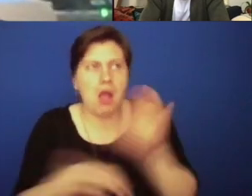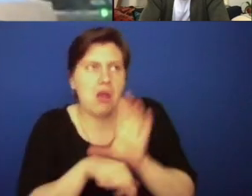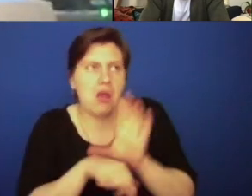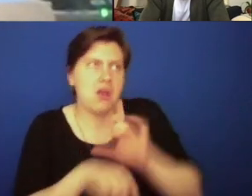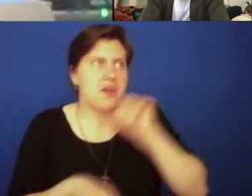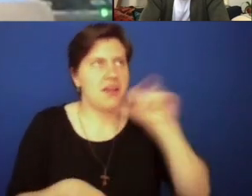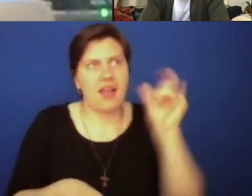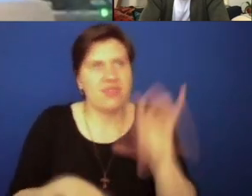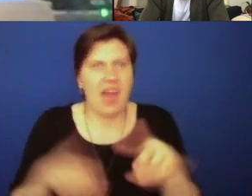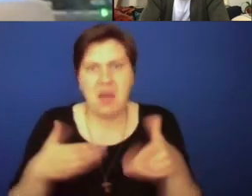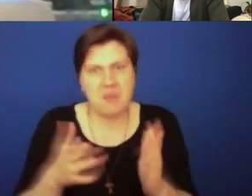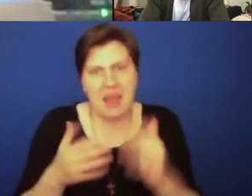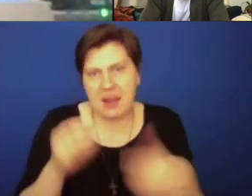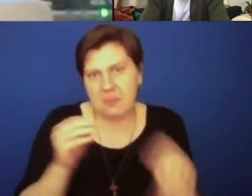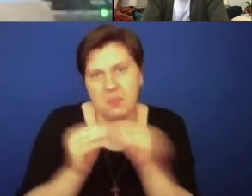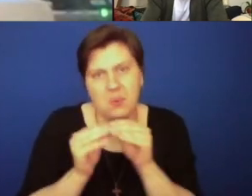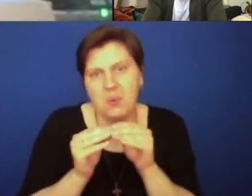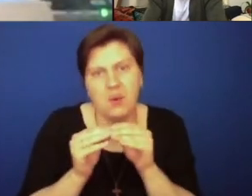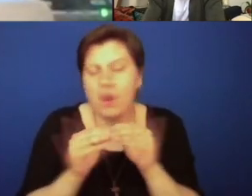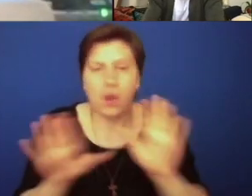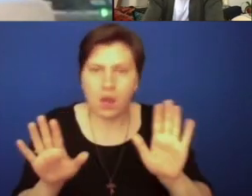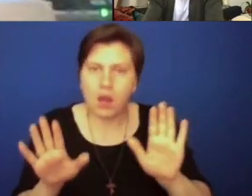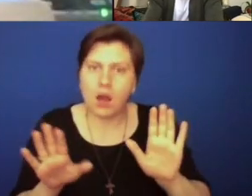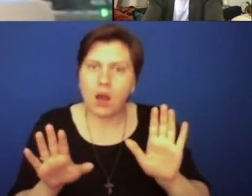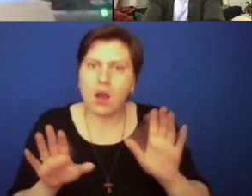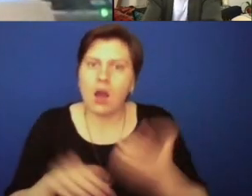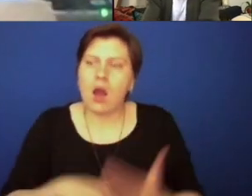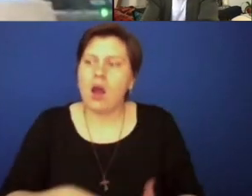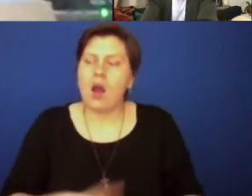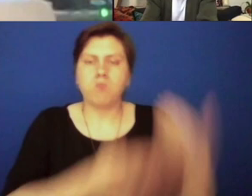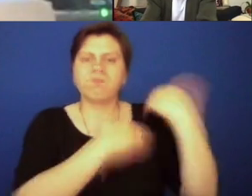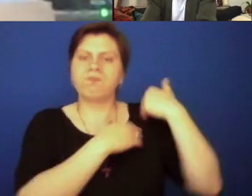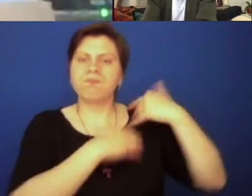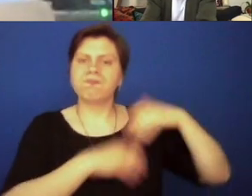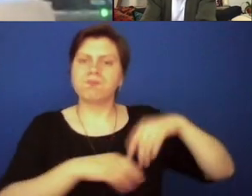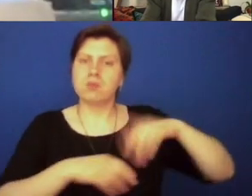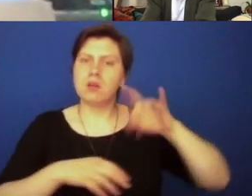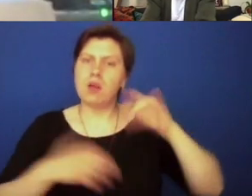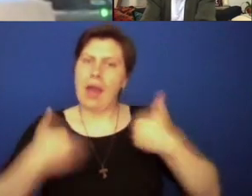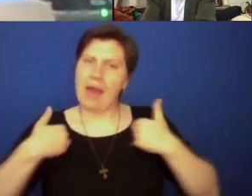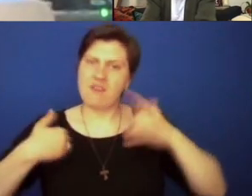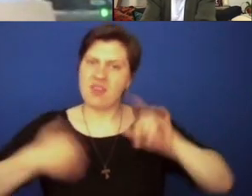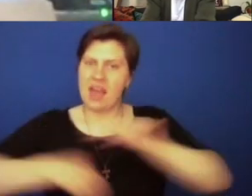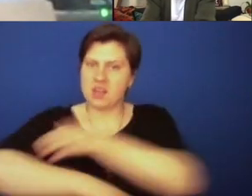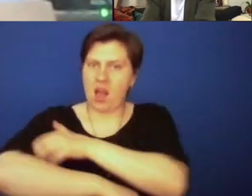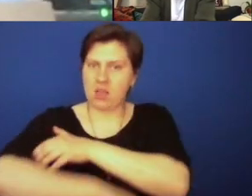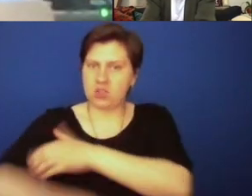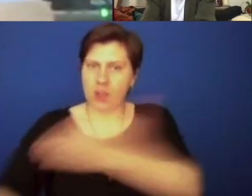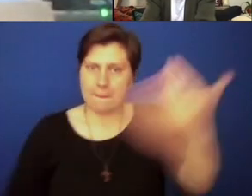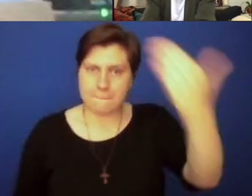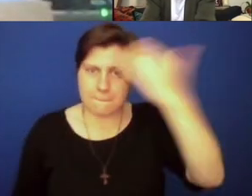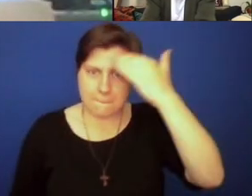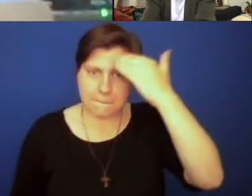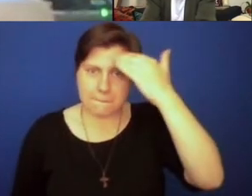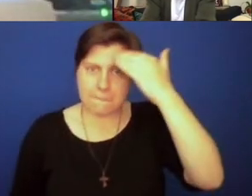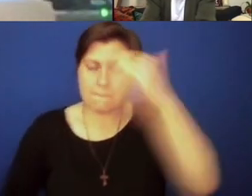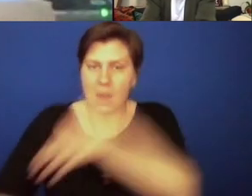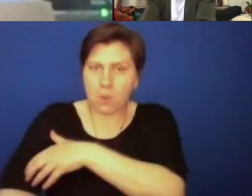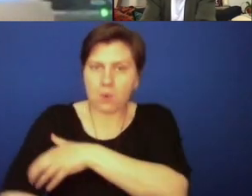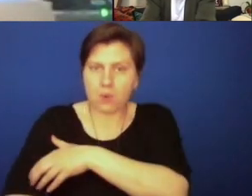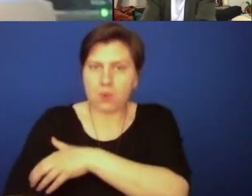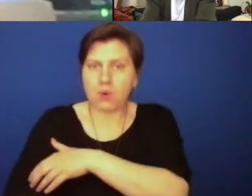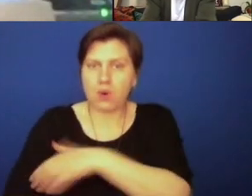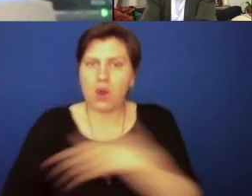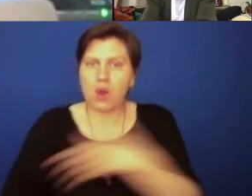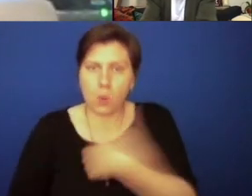we're not like that anymore. But no, but arming ourselves with this knowledge, because, you know, knowledge is power, so that we can actually